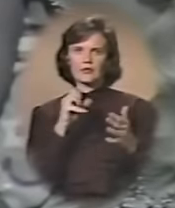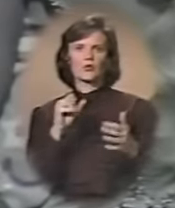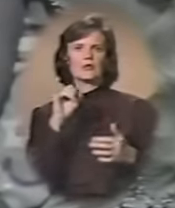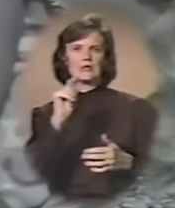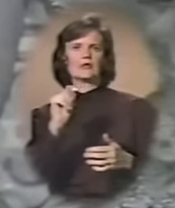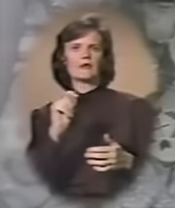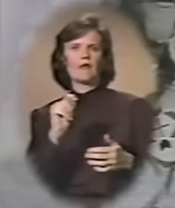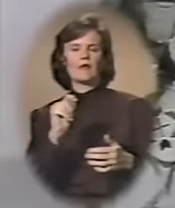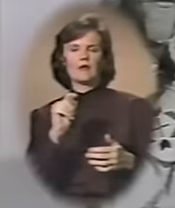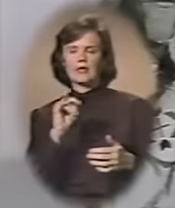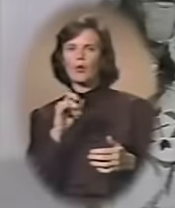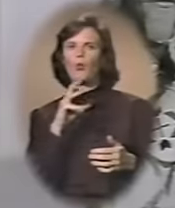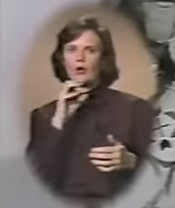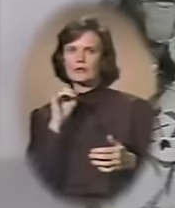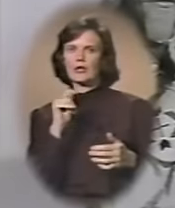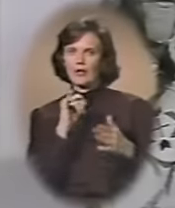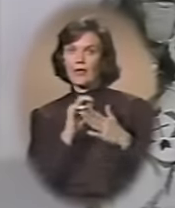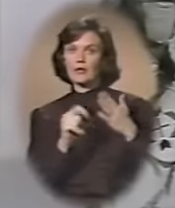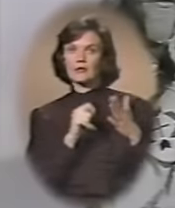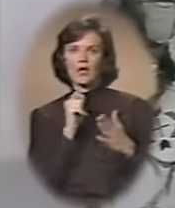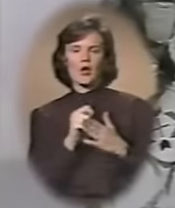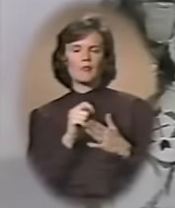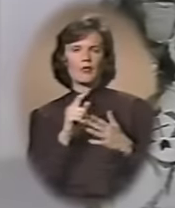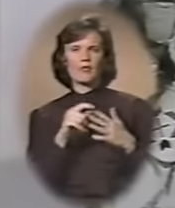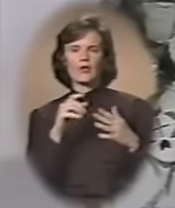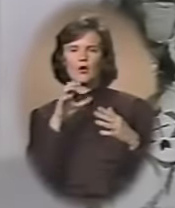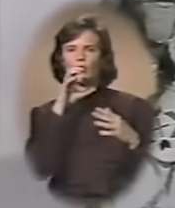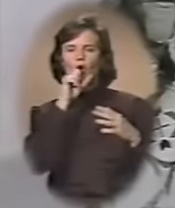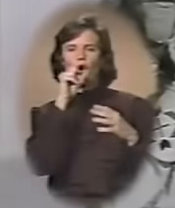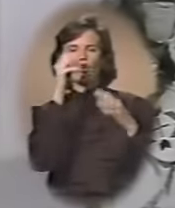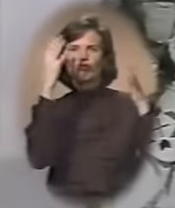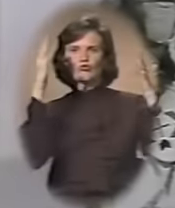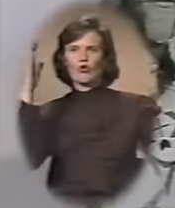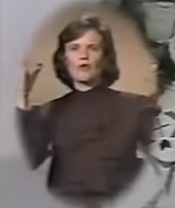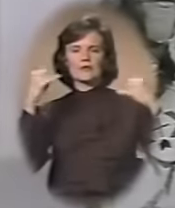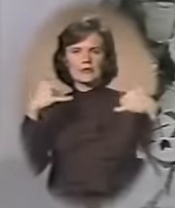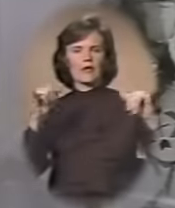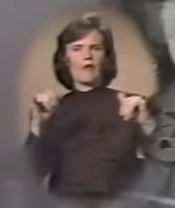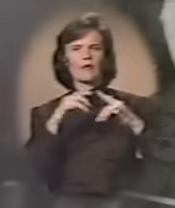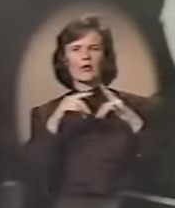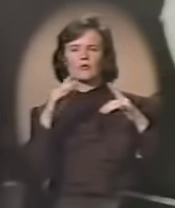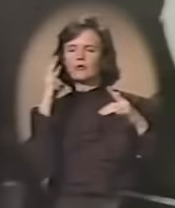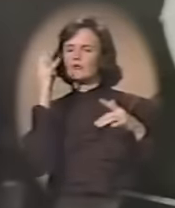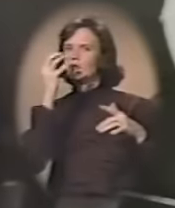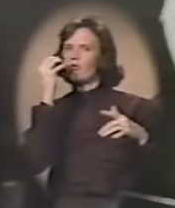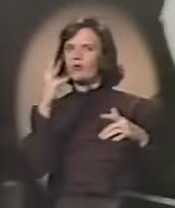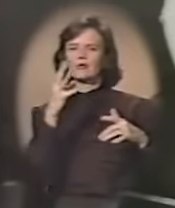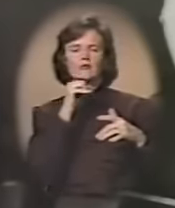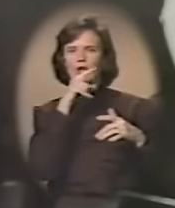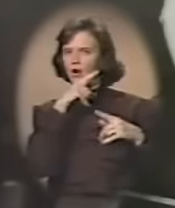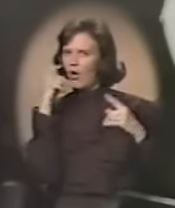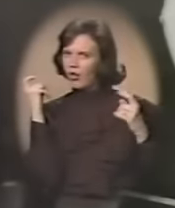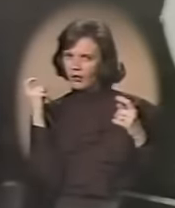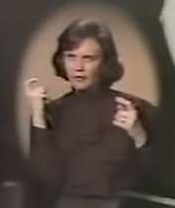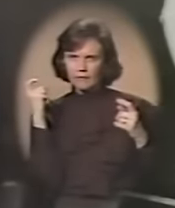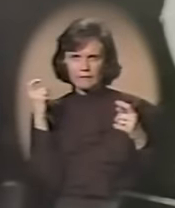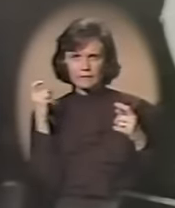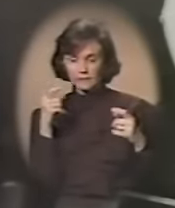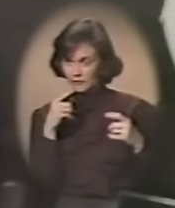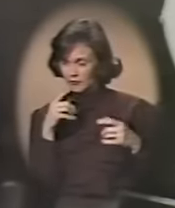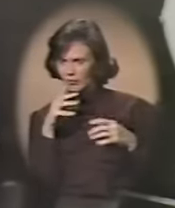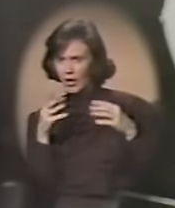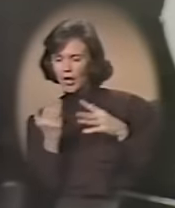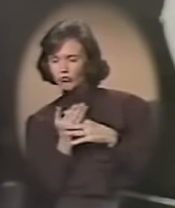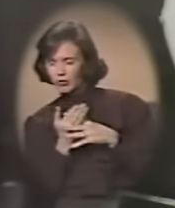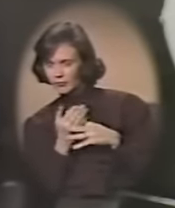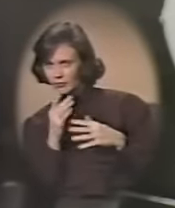it, and it was it. At that time, there were orange groves still. It was gorgeous. It wasn't ugly. And were there, let